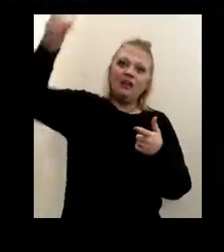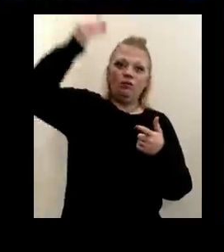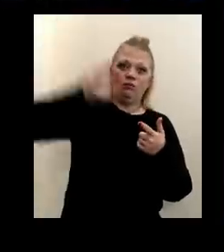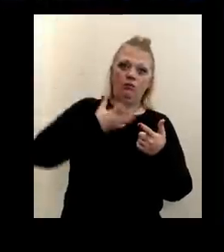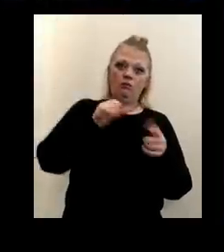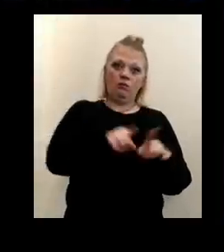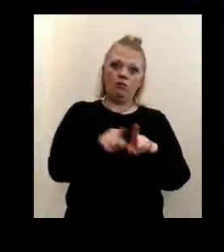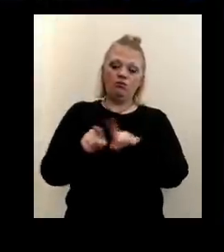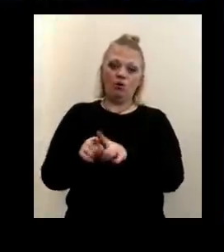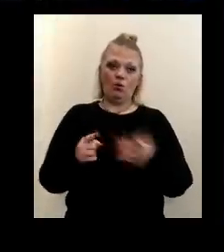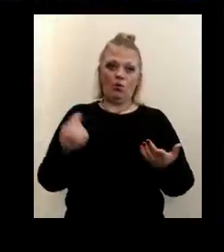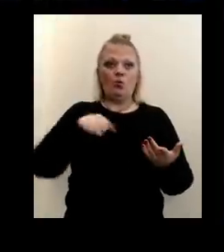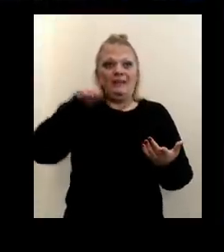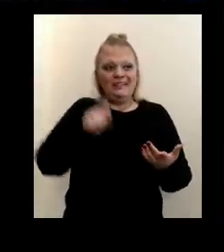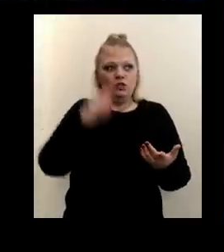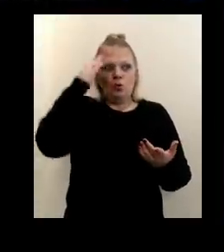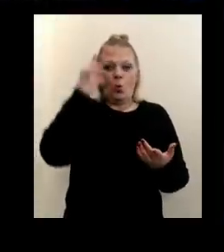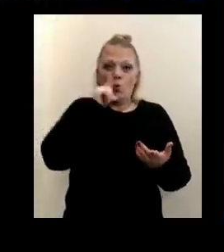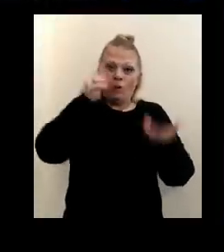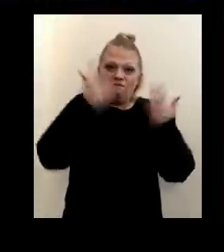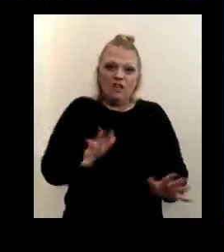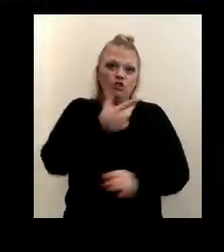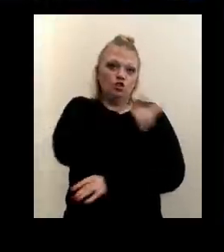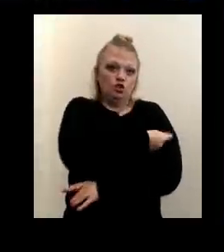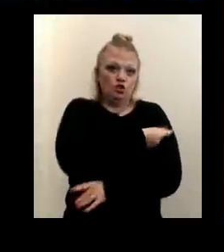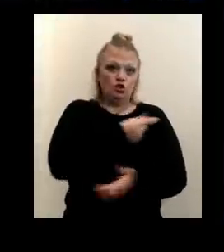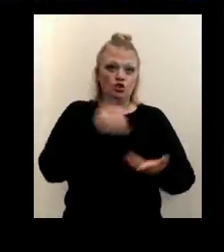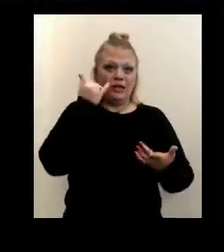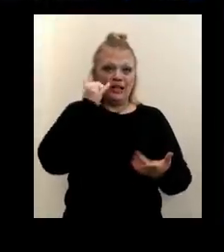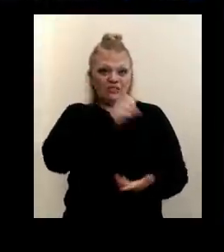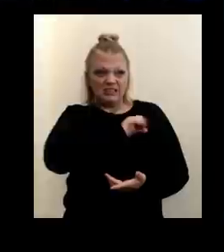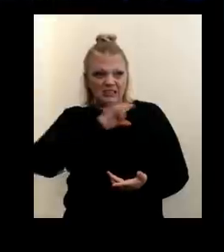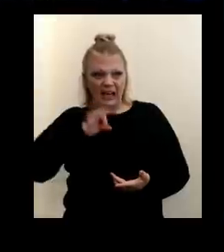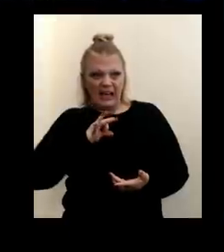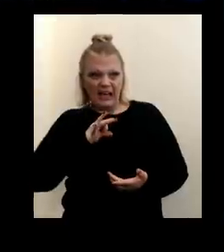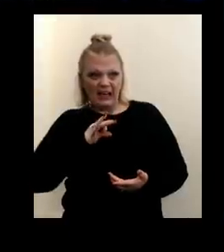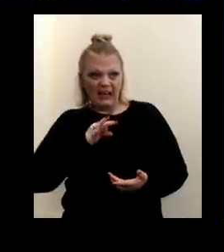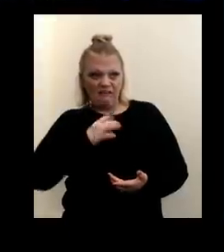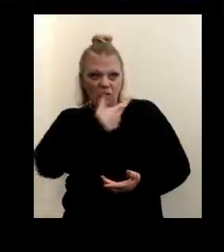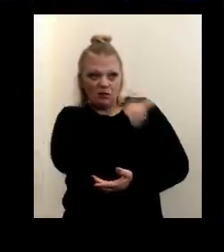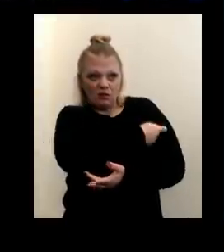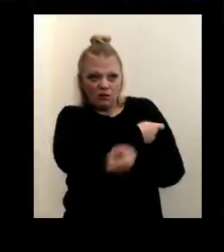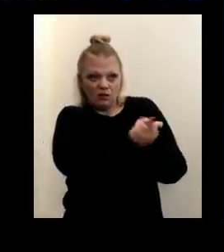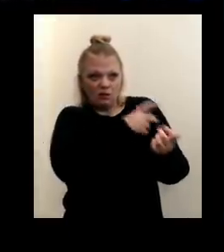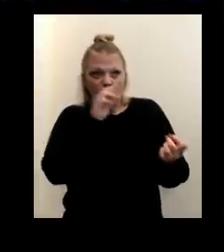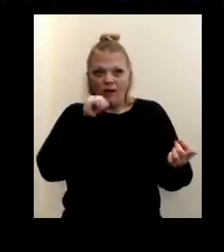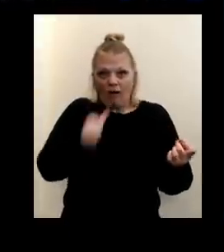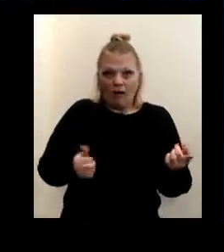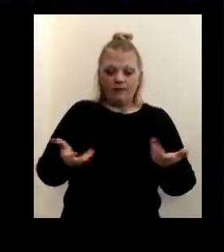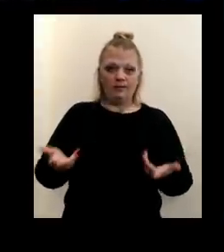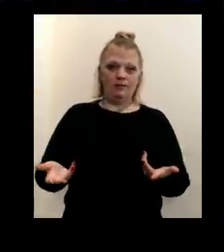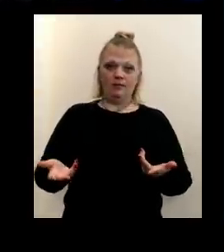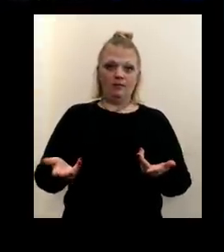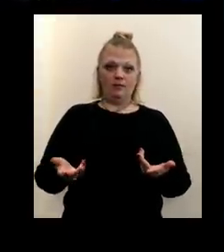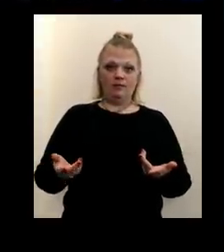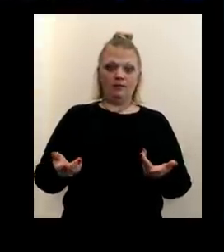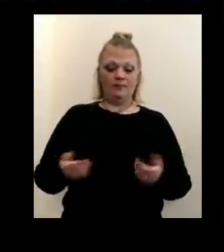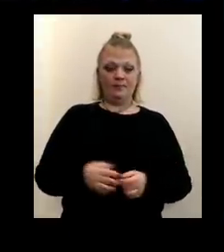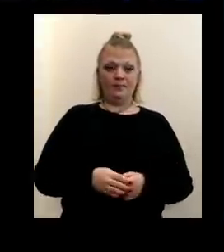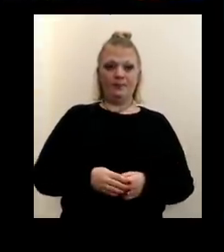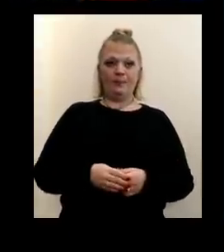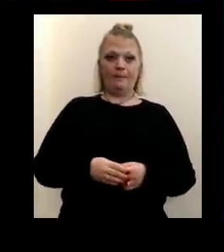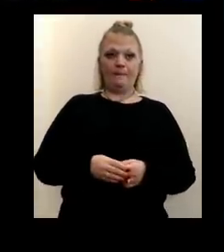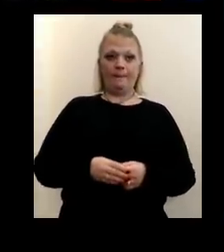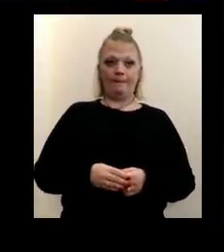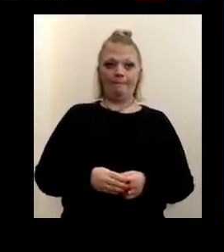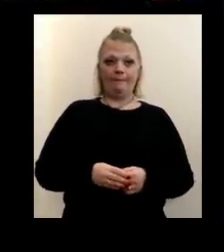as well. So we know who's been vaccinated and whether staff is getting vaccinated at those locations or not. Now the